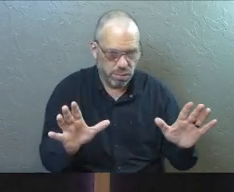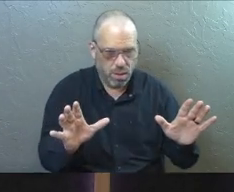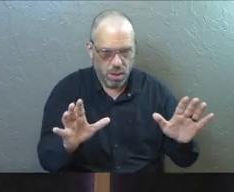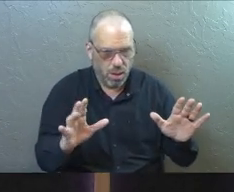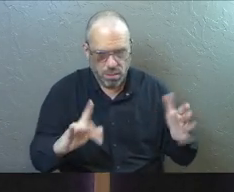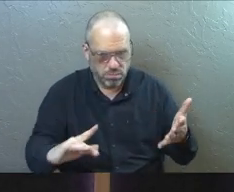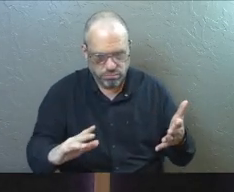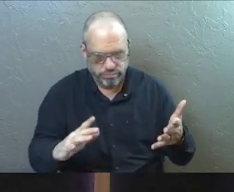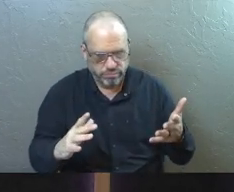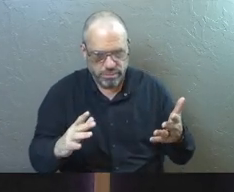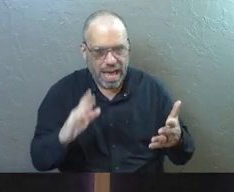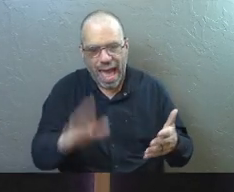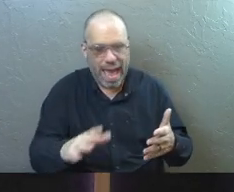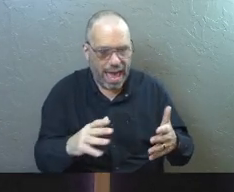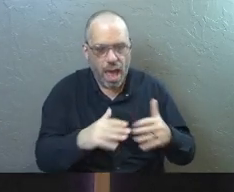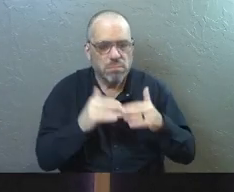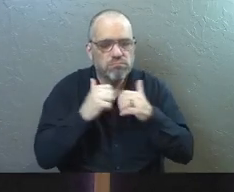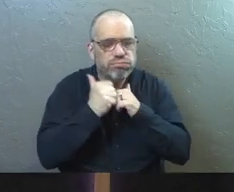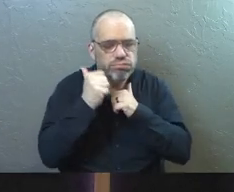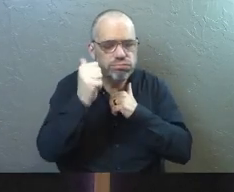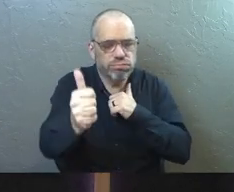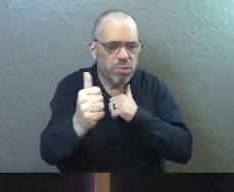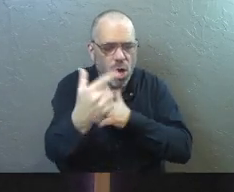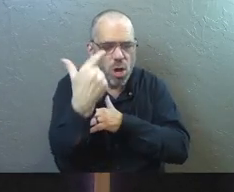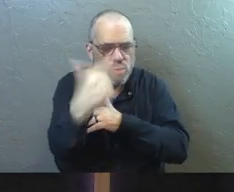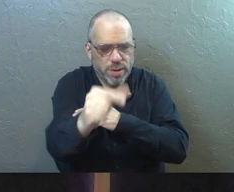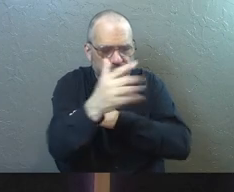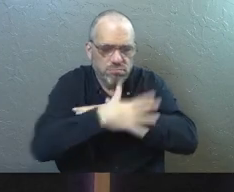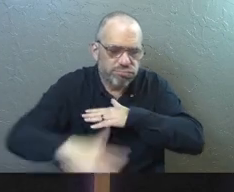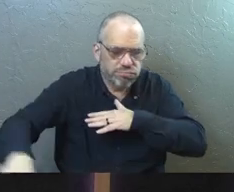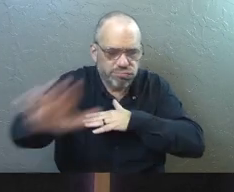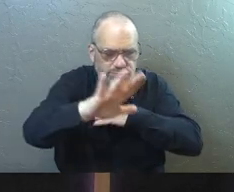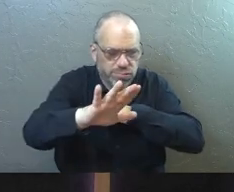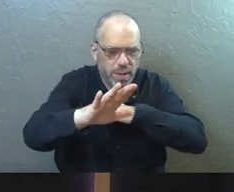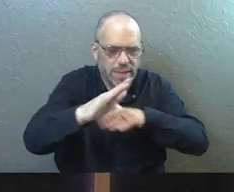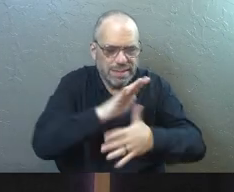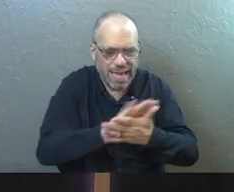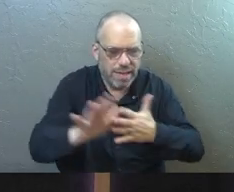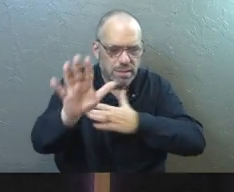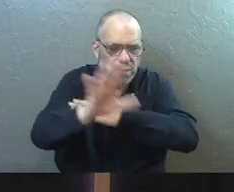shores and beyond a far green country under a swift sunrise.